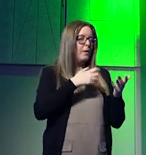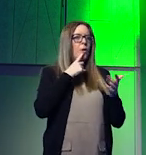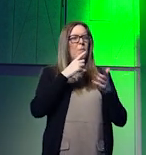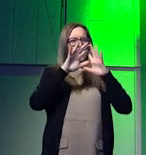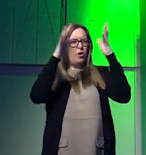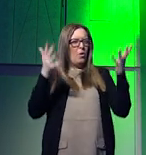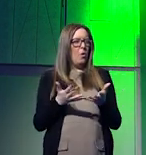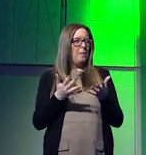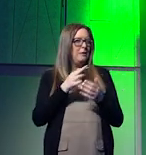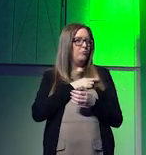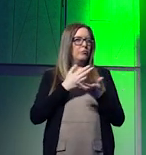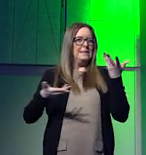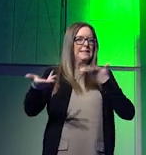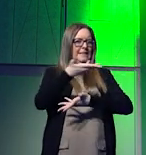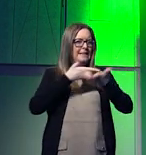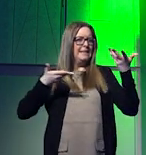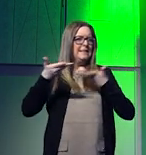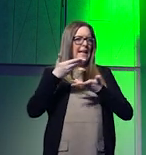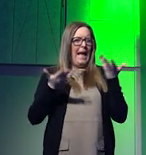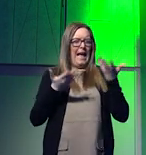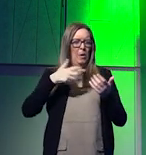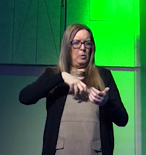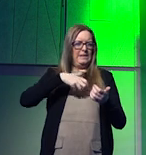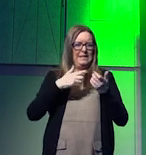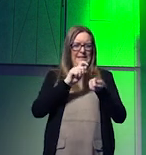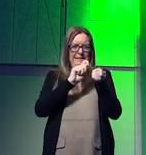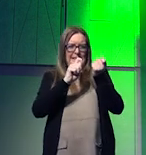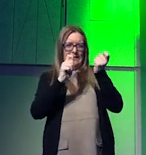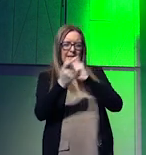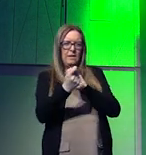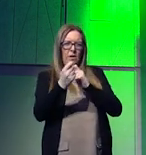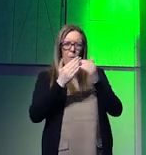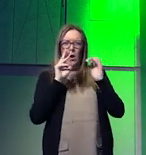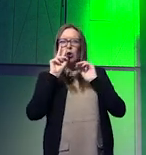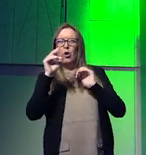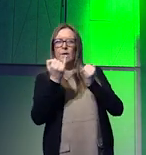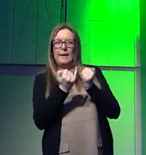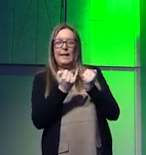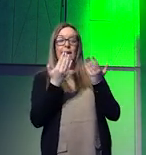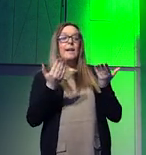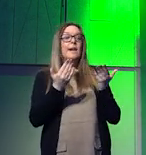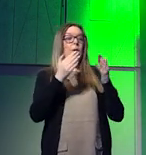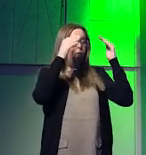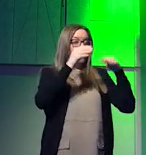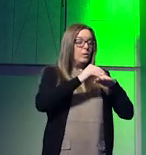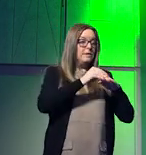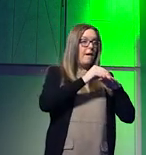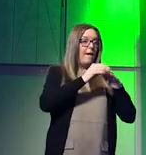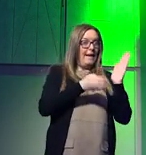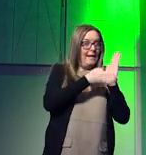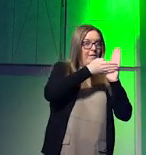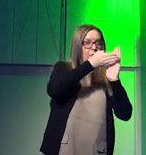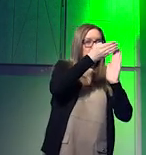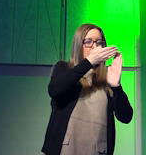discussion yet on what good adaptation looks like for now it's focused on infrastructure as opposed to profound